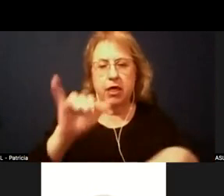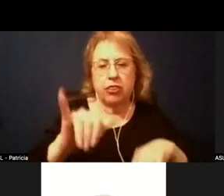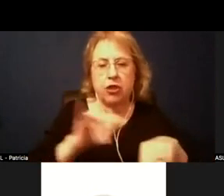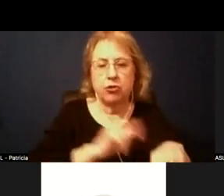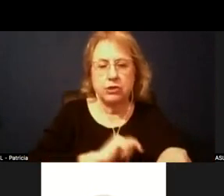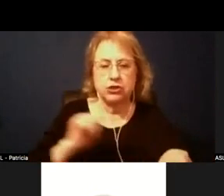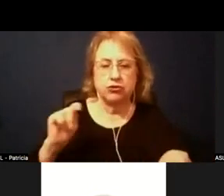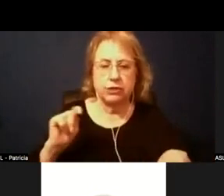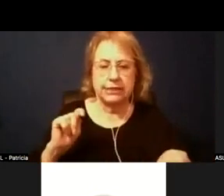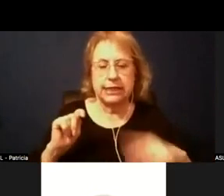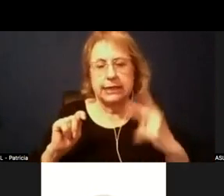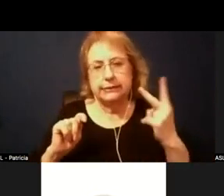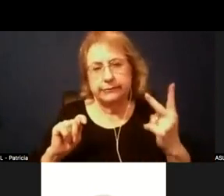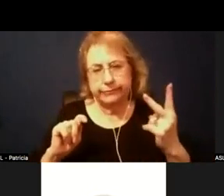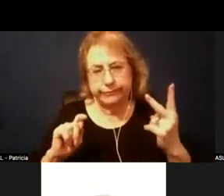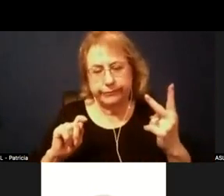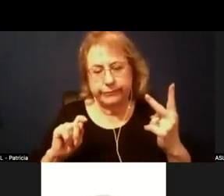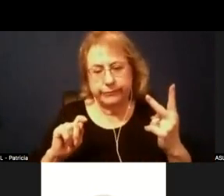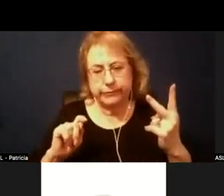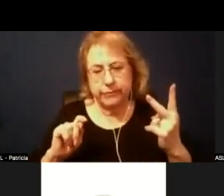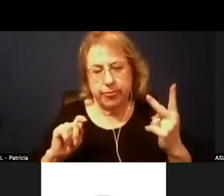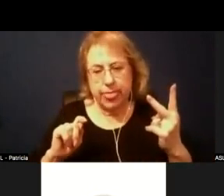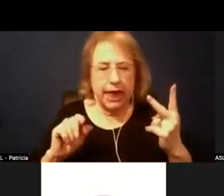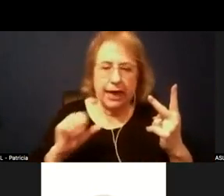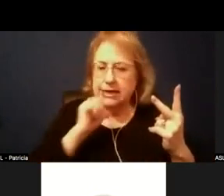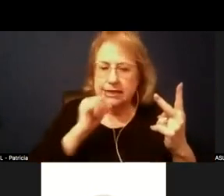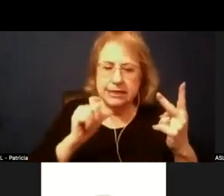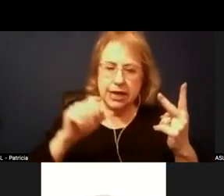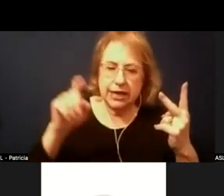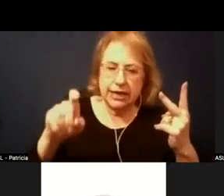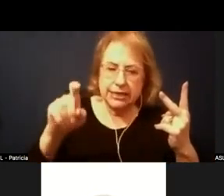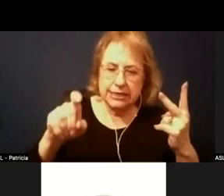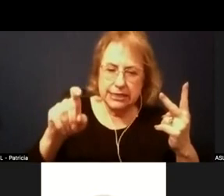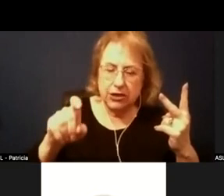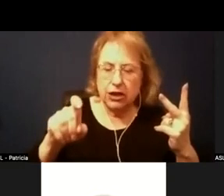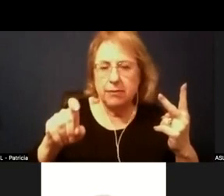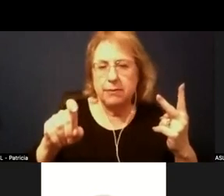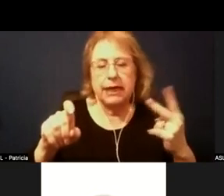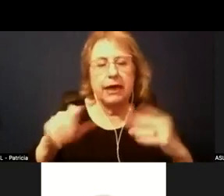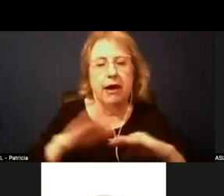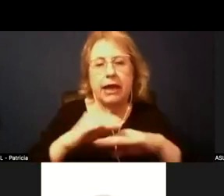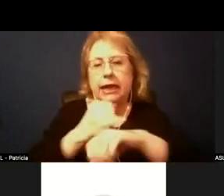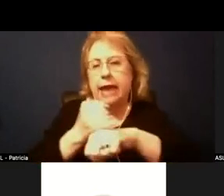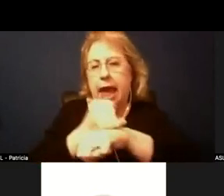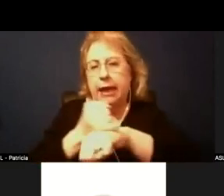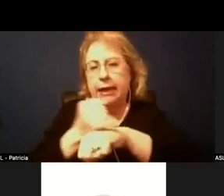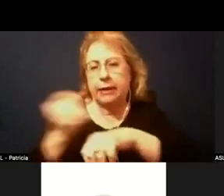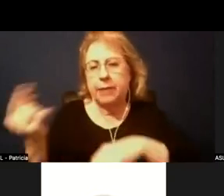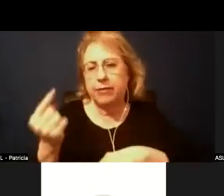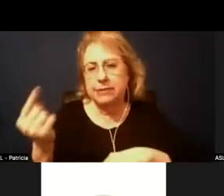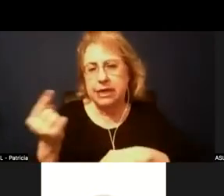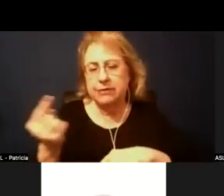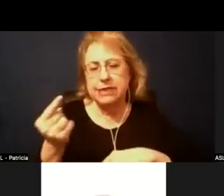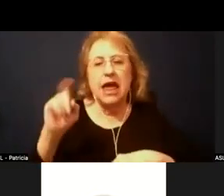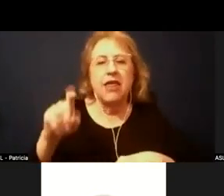and somewhat not necessarily being on the island by themselves they would have to essentially work together because